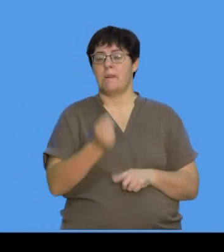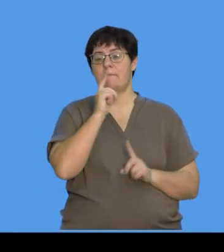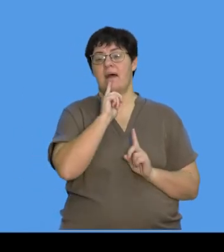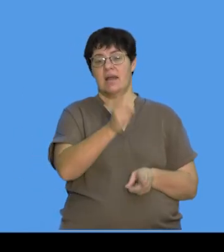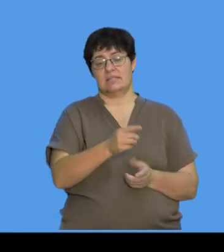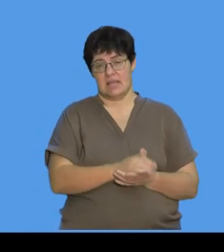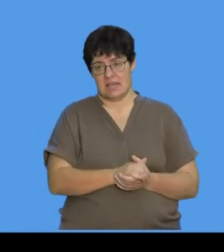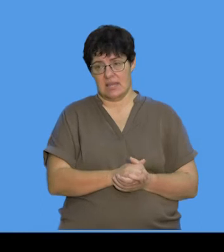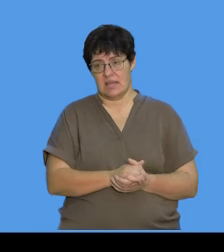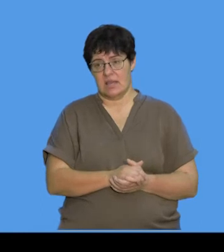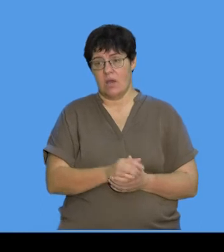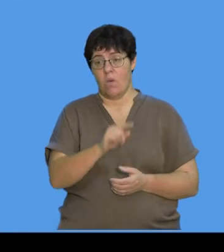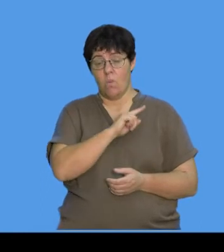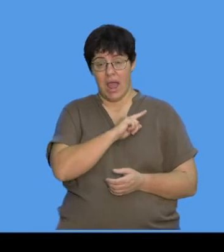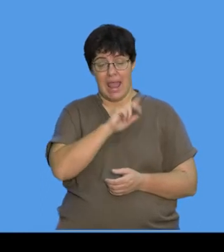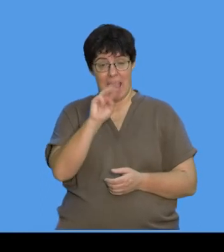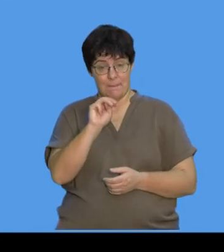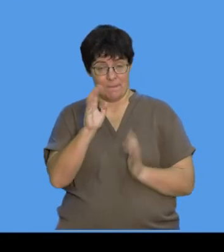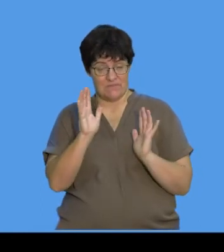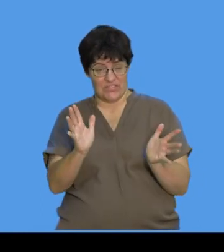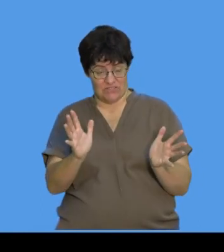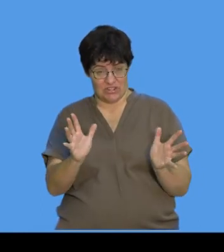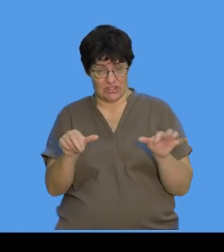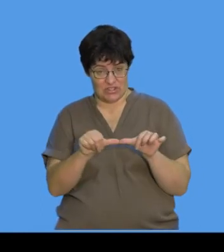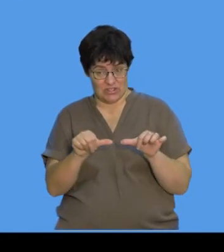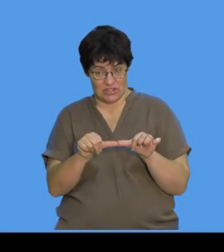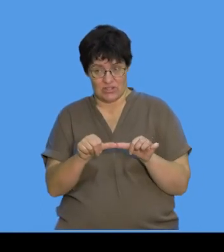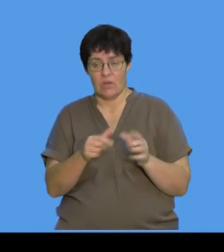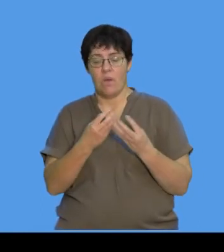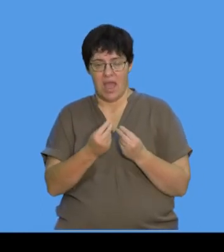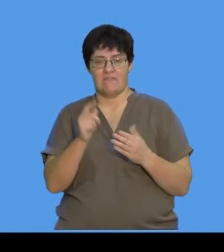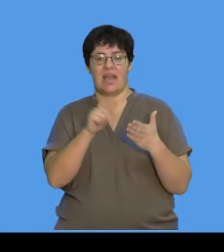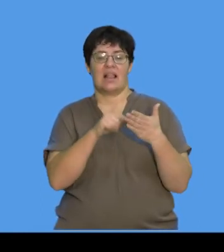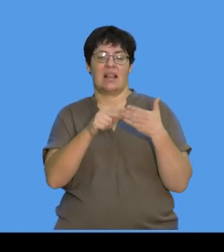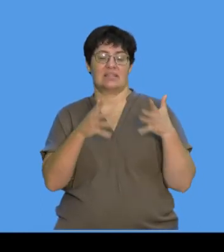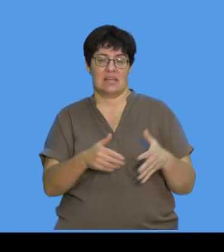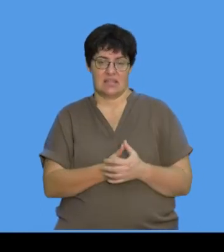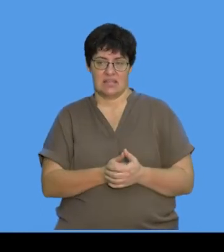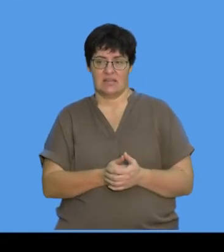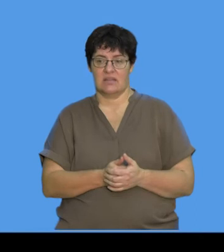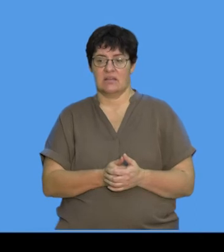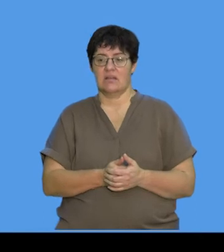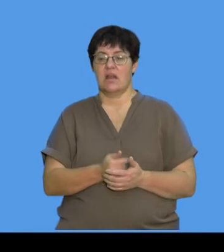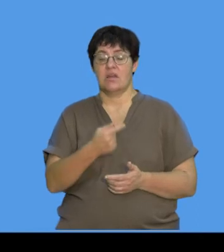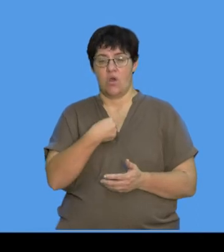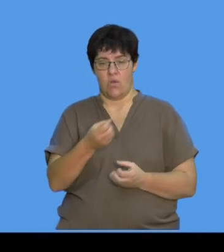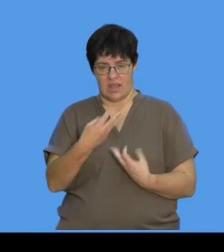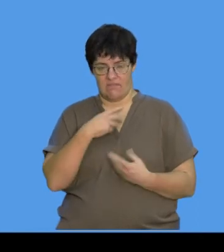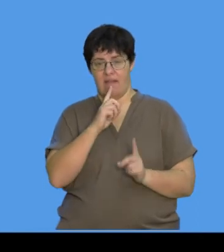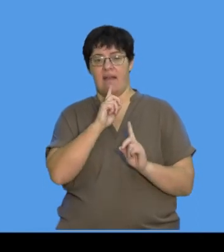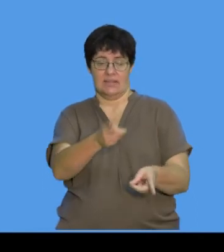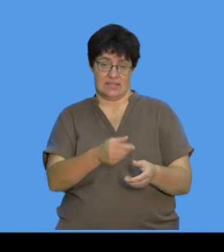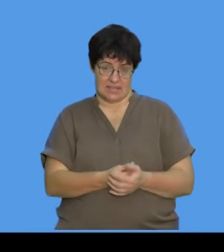And because you measured in millimeters, you guys have got your calculator. You are going to give me your answer